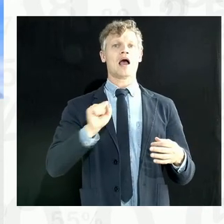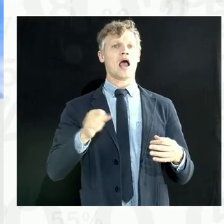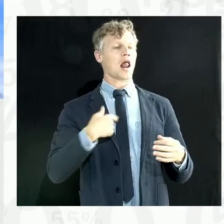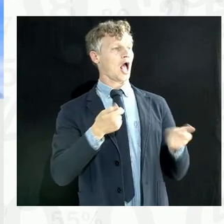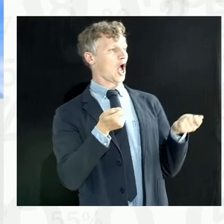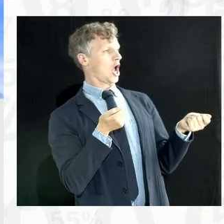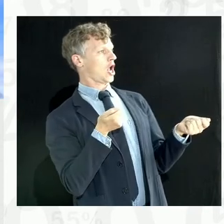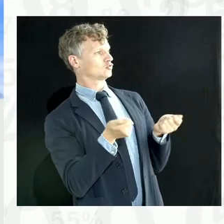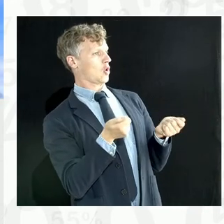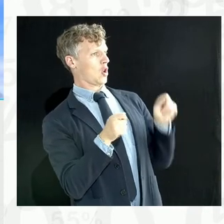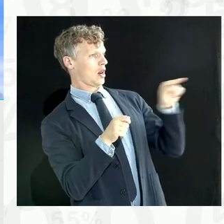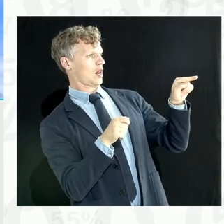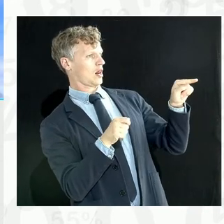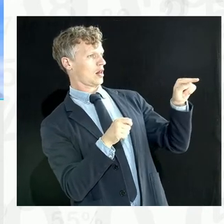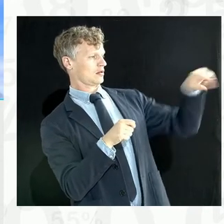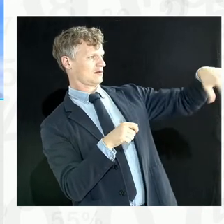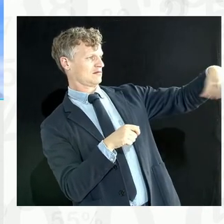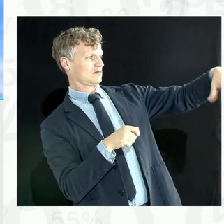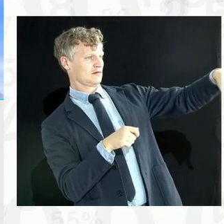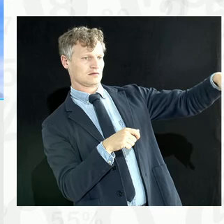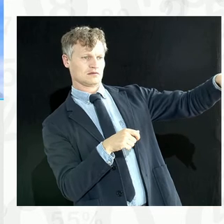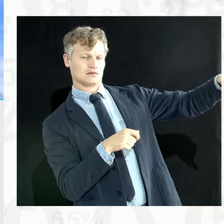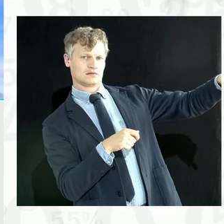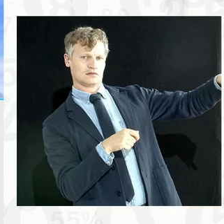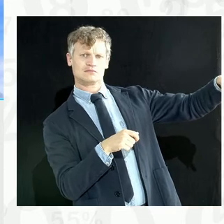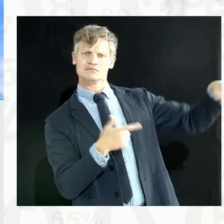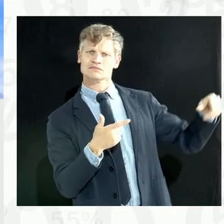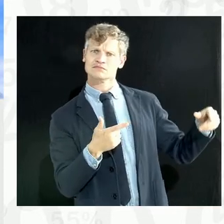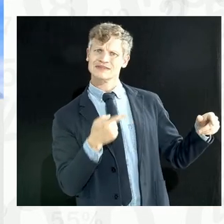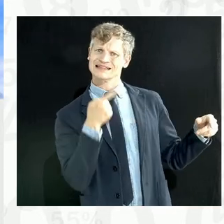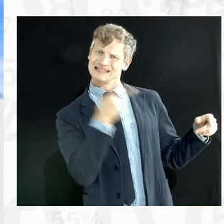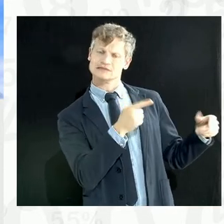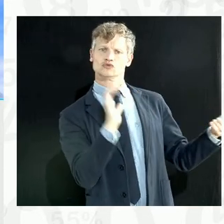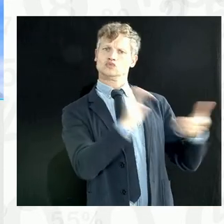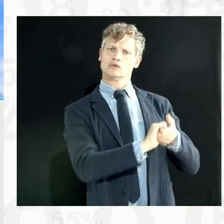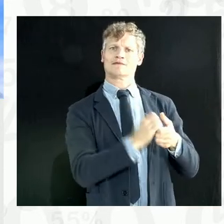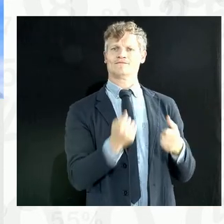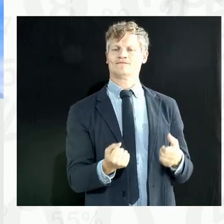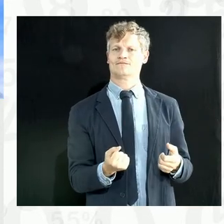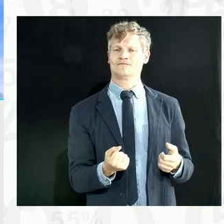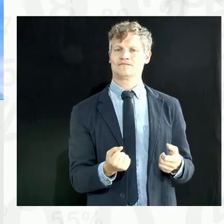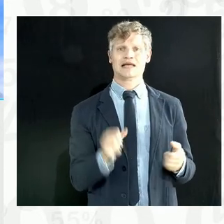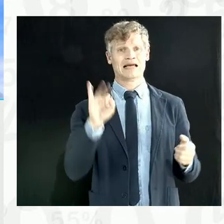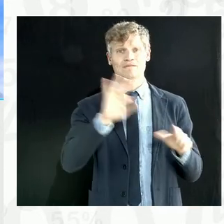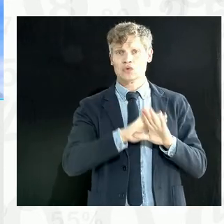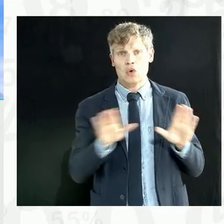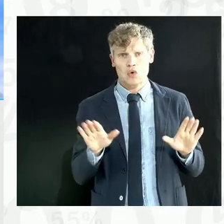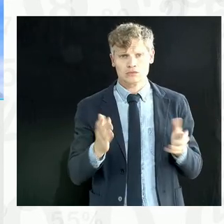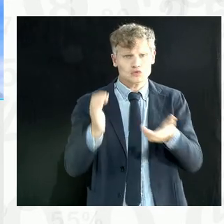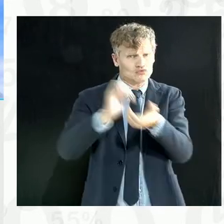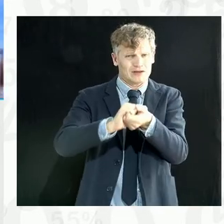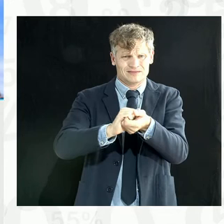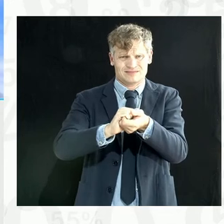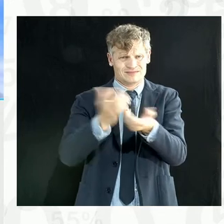This is where trust will be reinstituted. Otherwise, we should not be talking about trust.